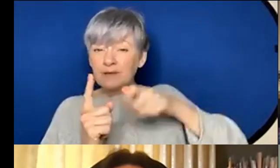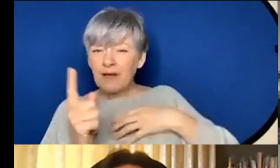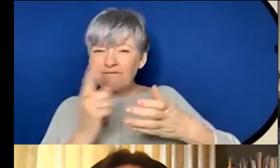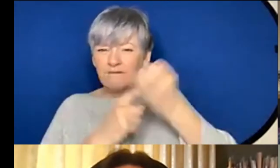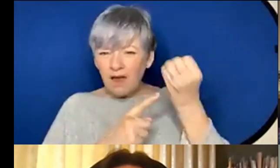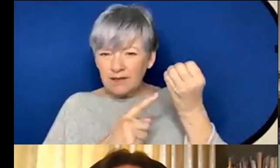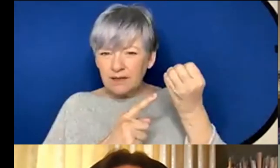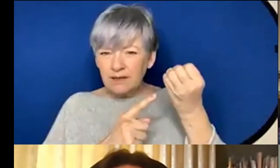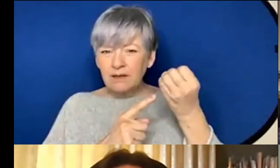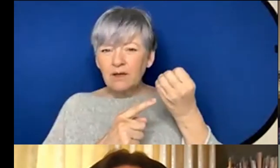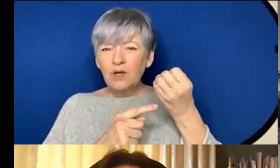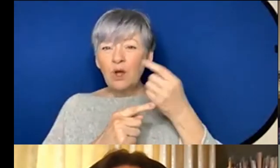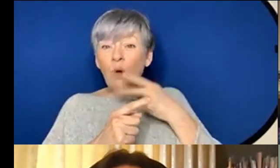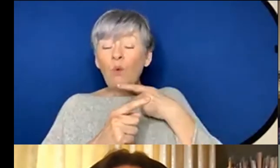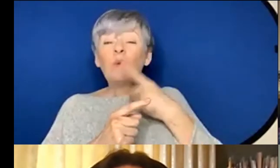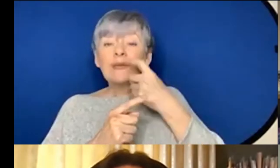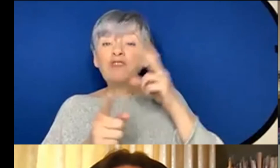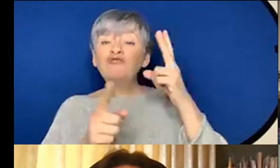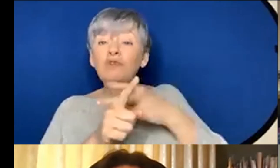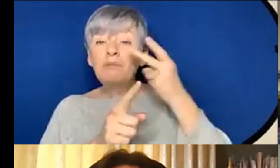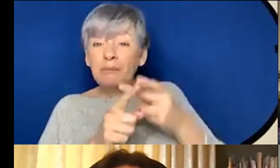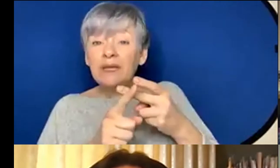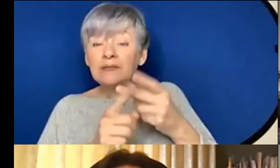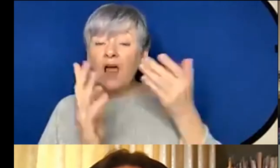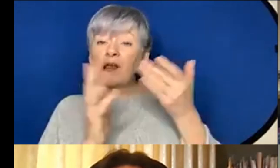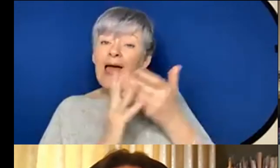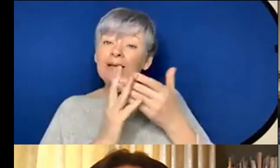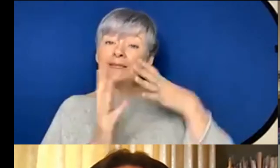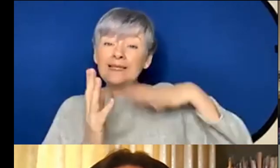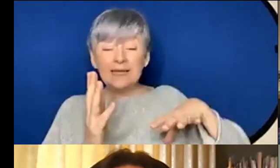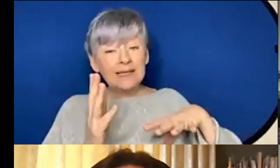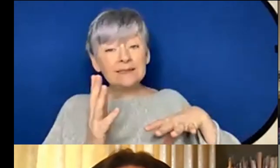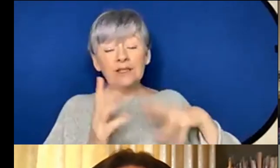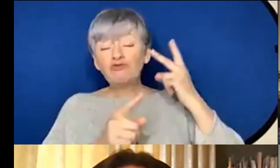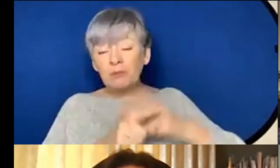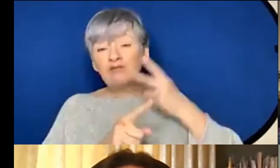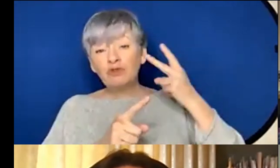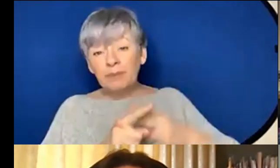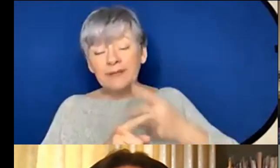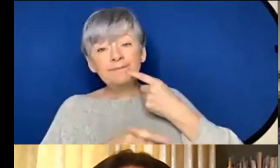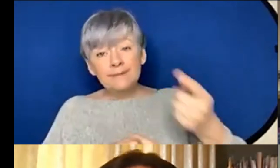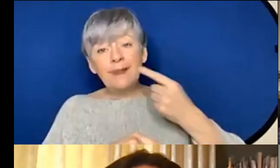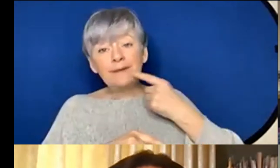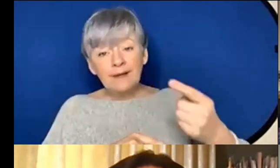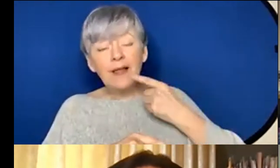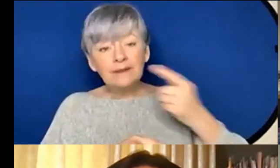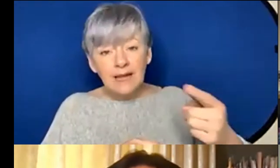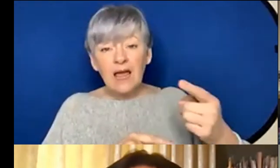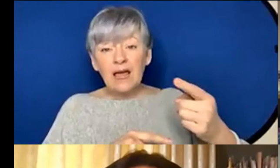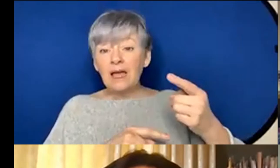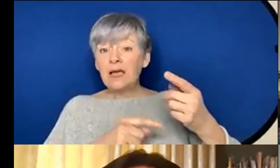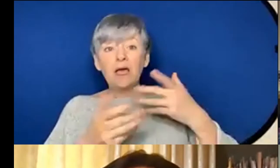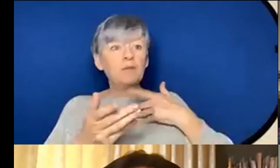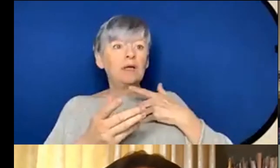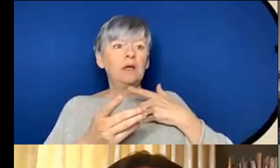we can repeat our access needs till we're blue in our face and people it's almost like they're just it's like Groundhog Day